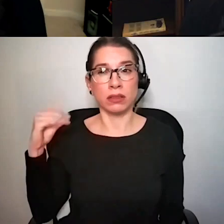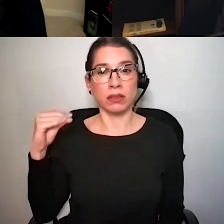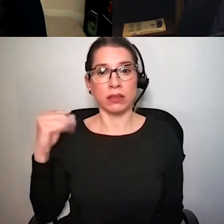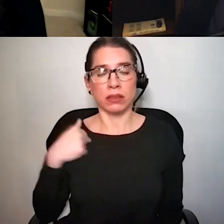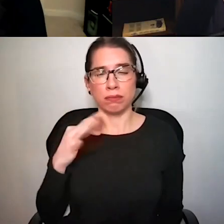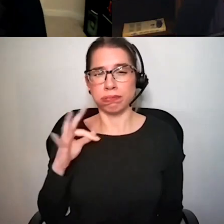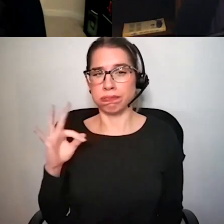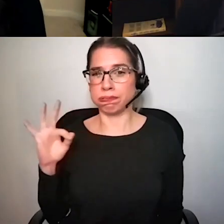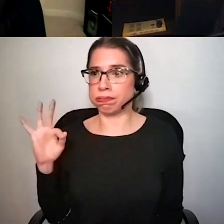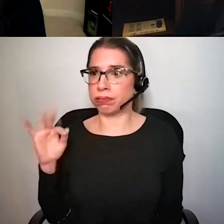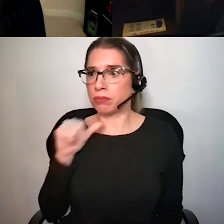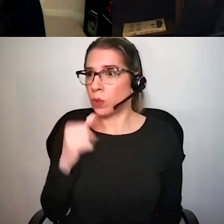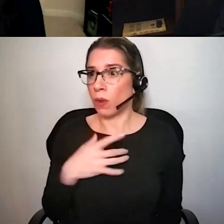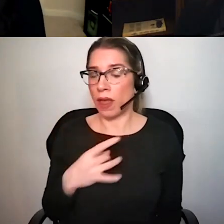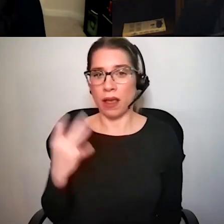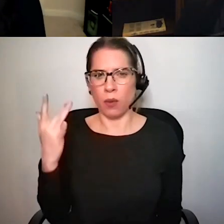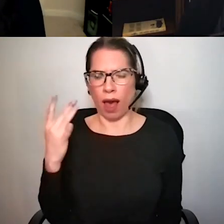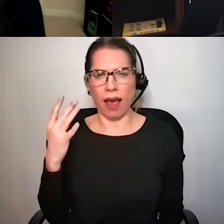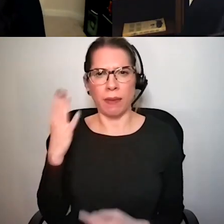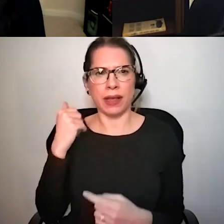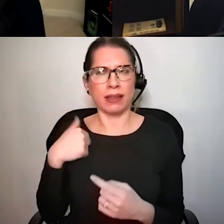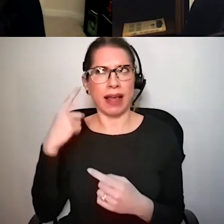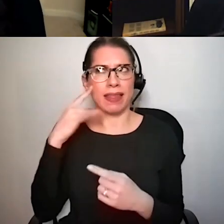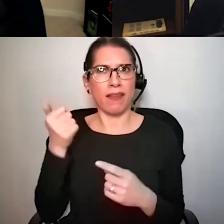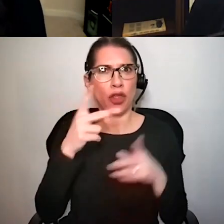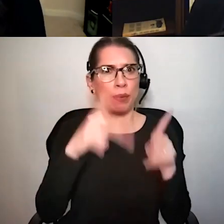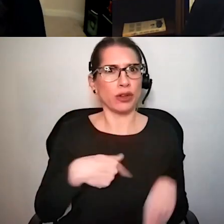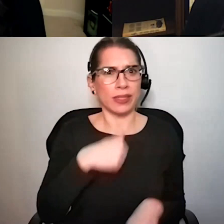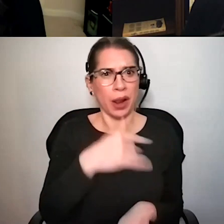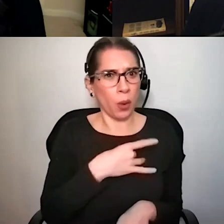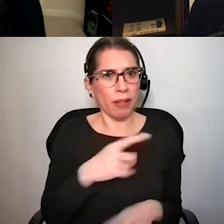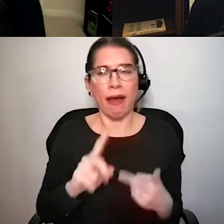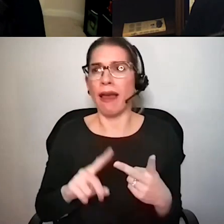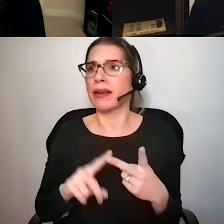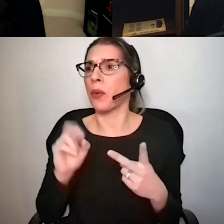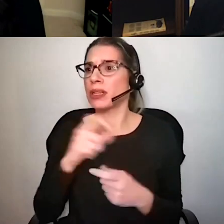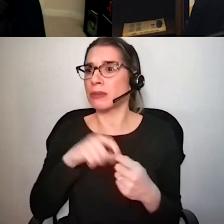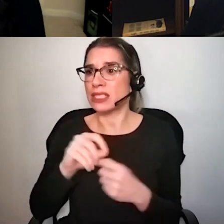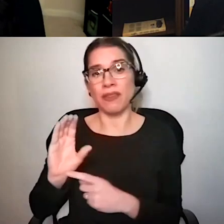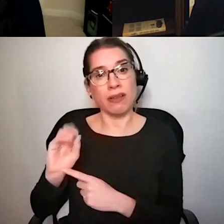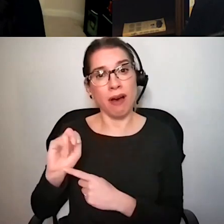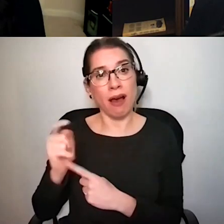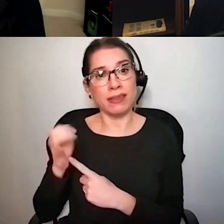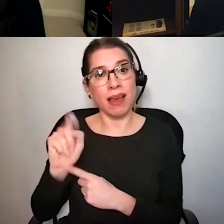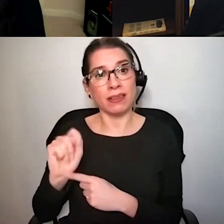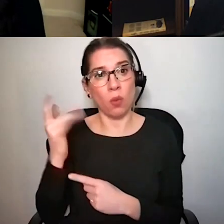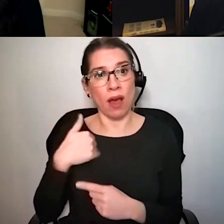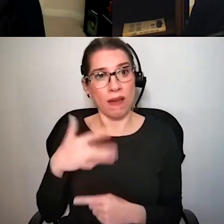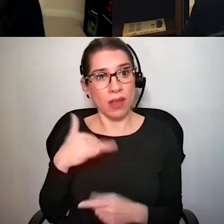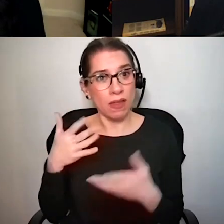of someone abrasive is it actually you know contextual that you're feeling this way or